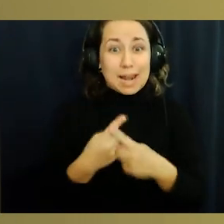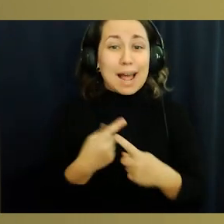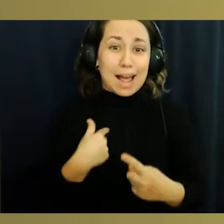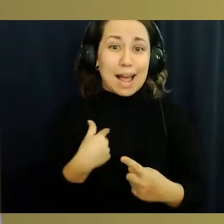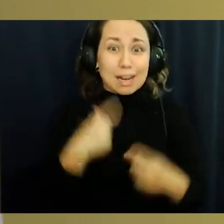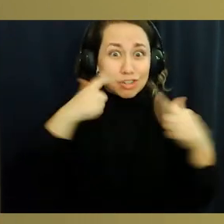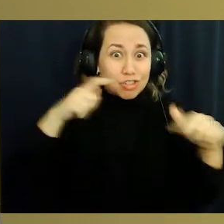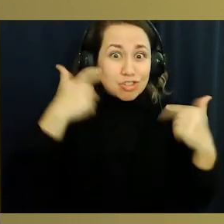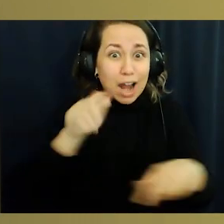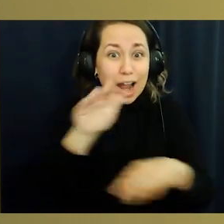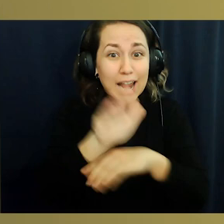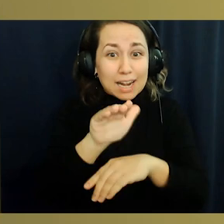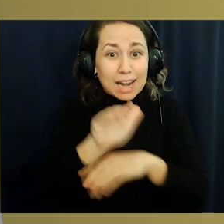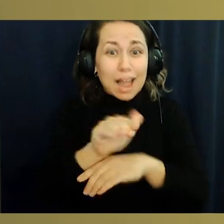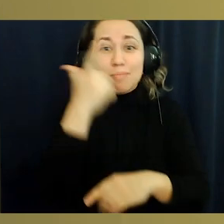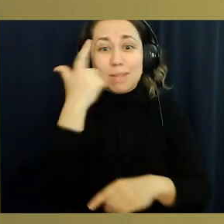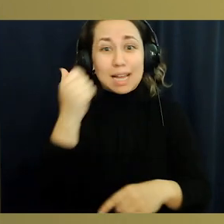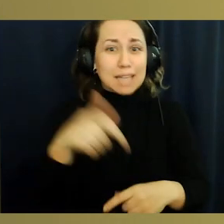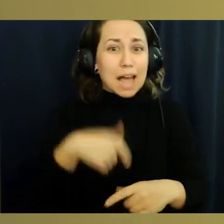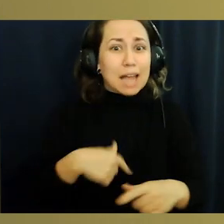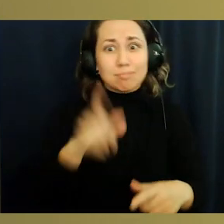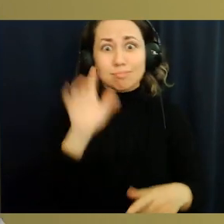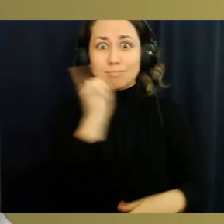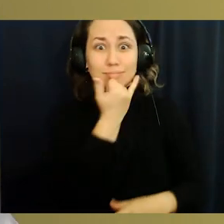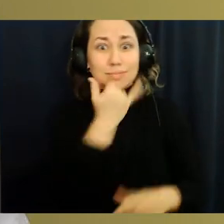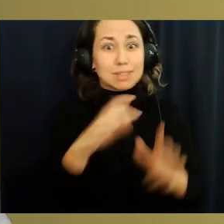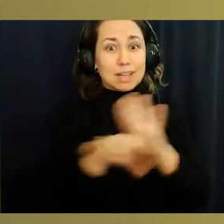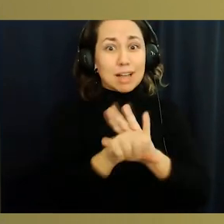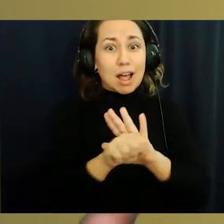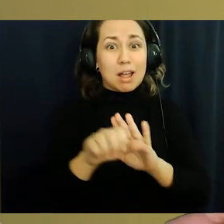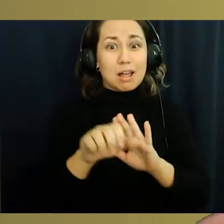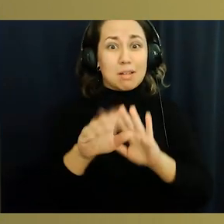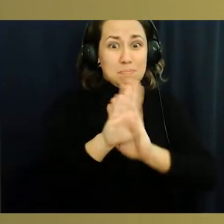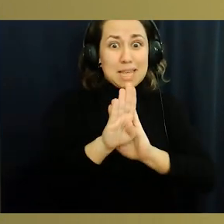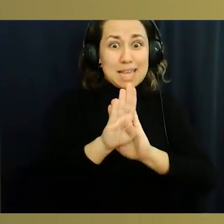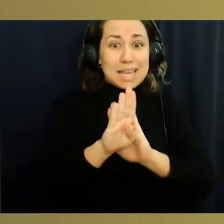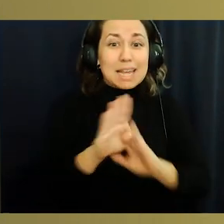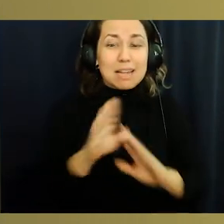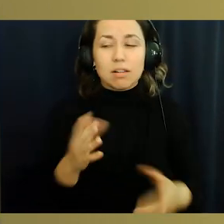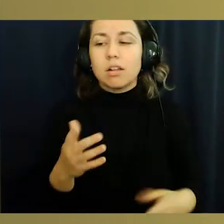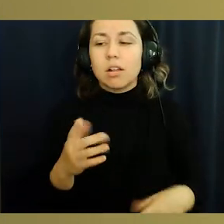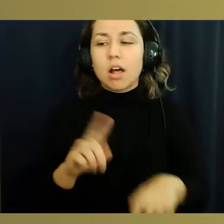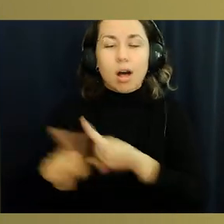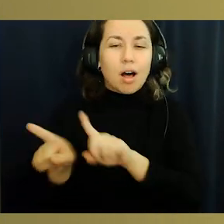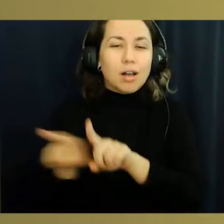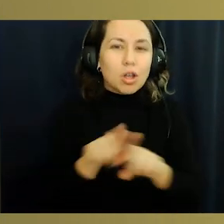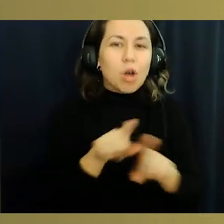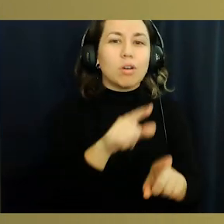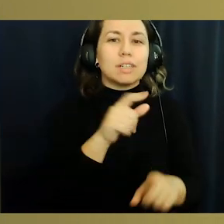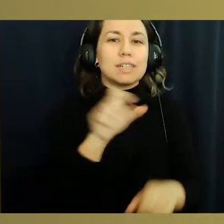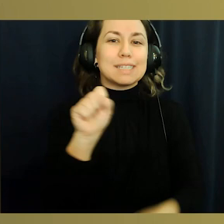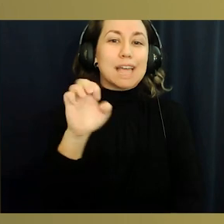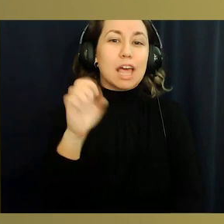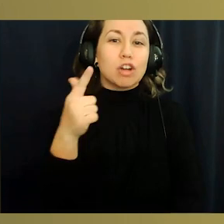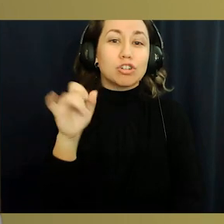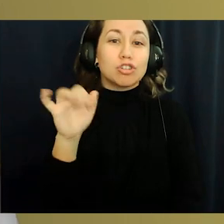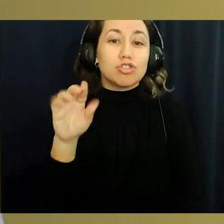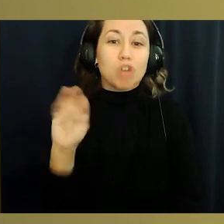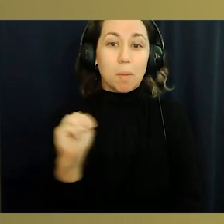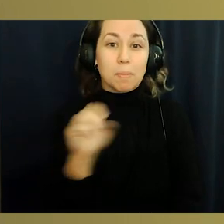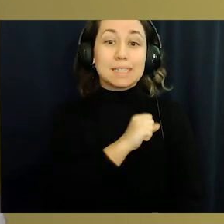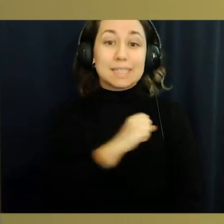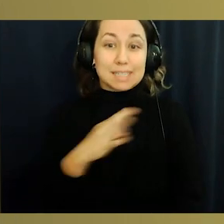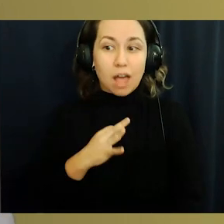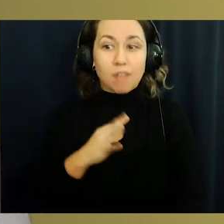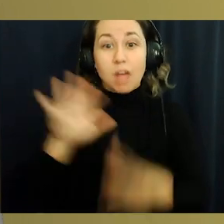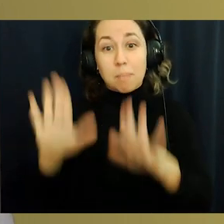My siblings for always being there when I would cry every single night because I accidentally got a B on an assignment or something like that. But most of all,